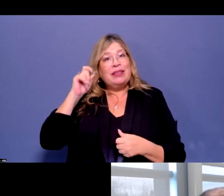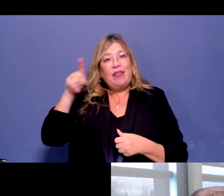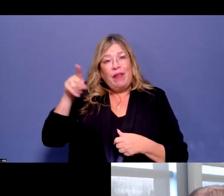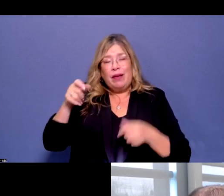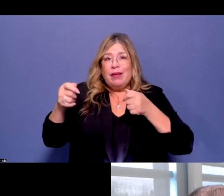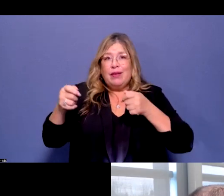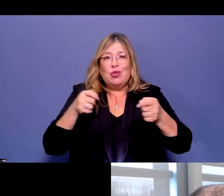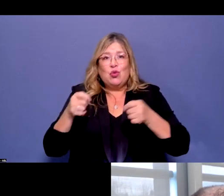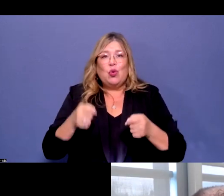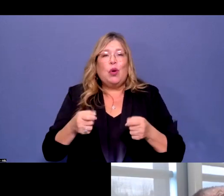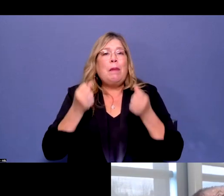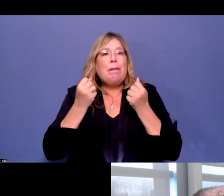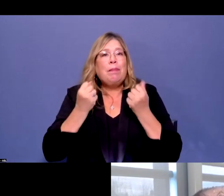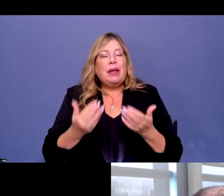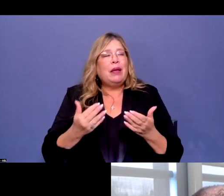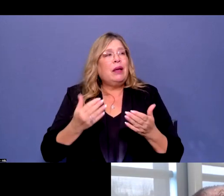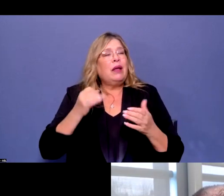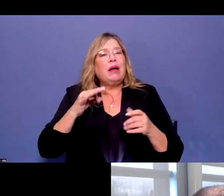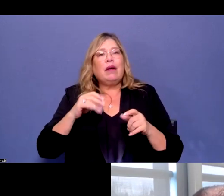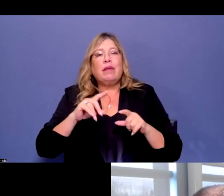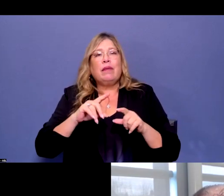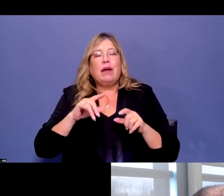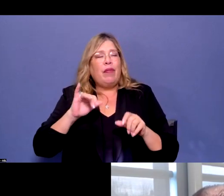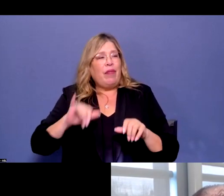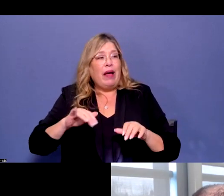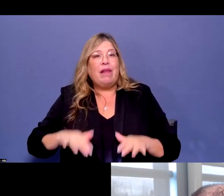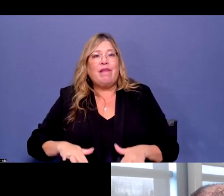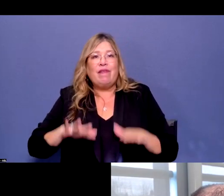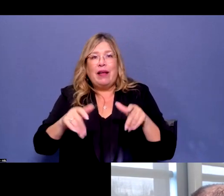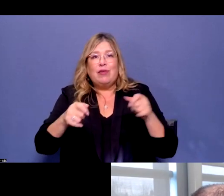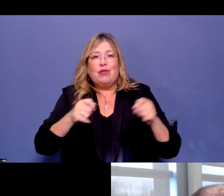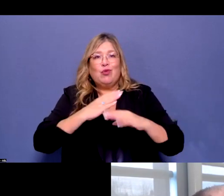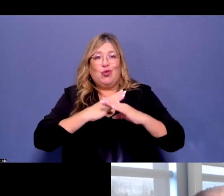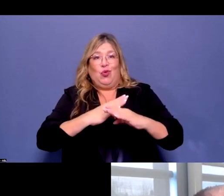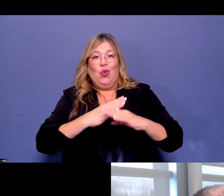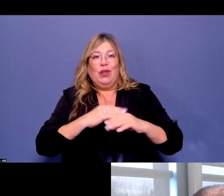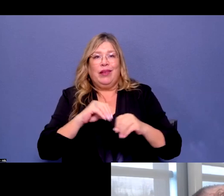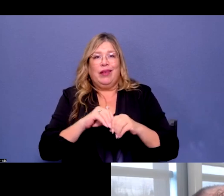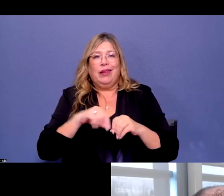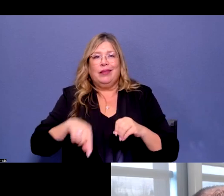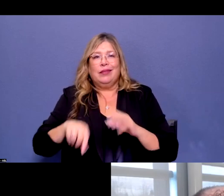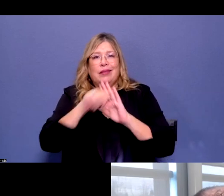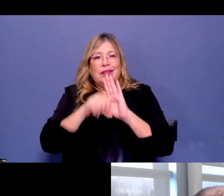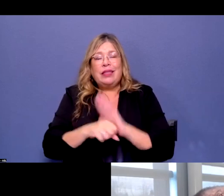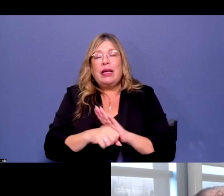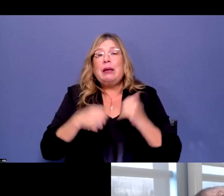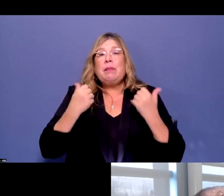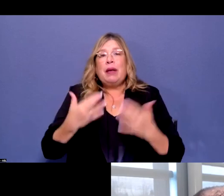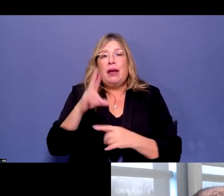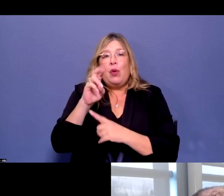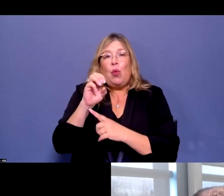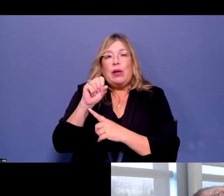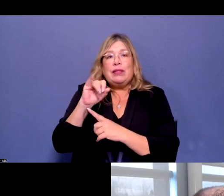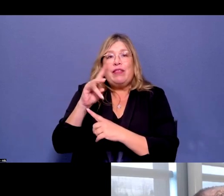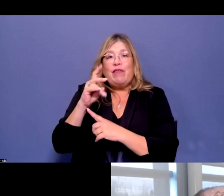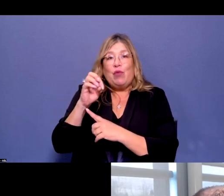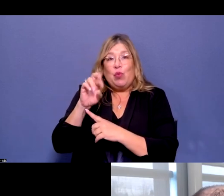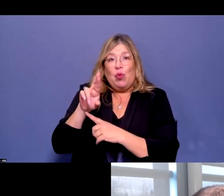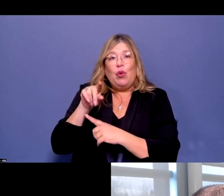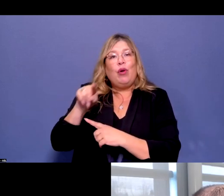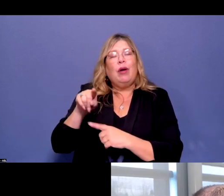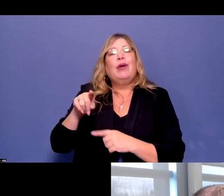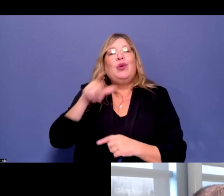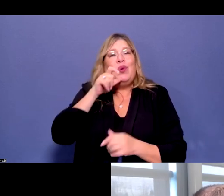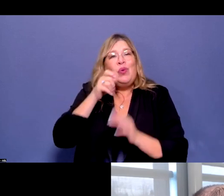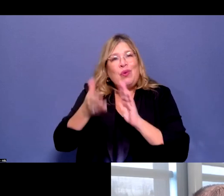flood control efforts in the state, and many of the reservoirs that we have in California are operated federally.